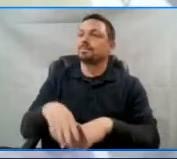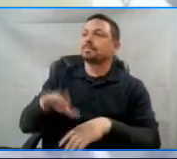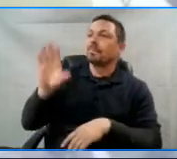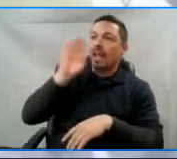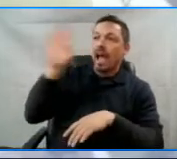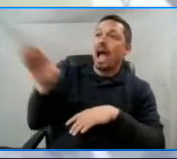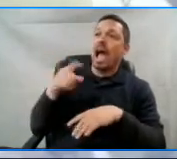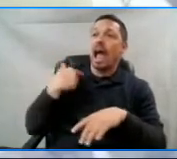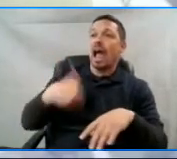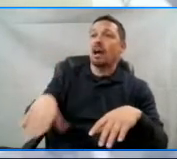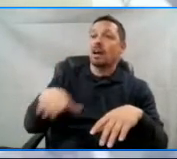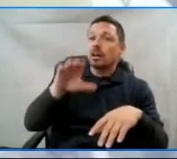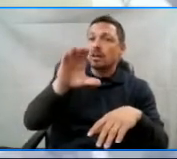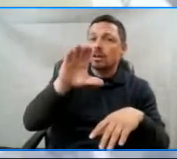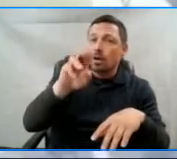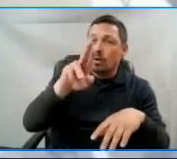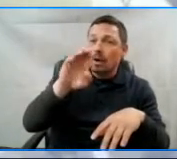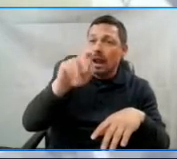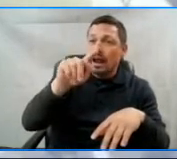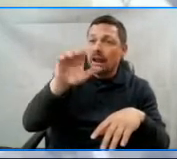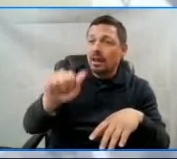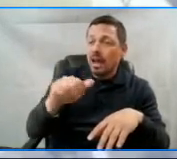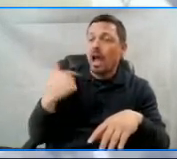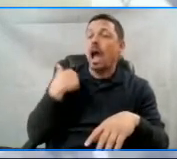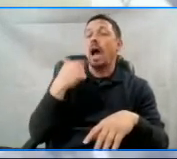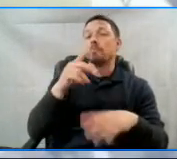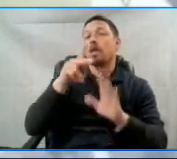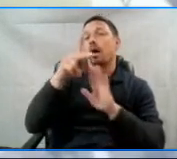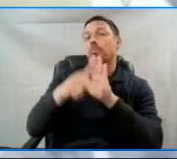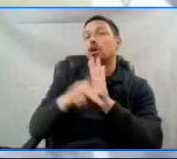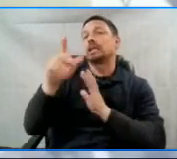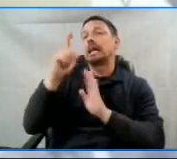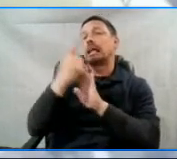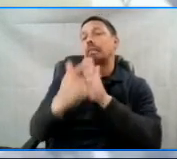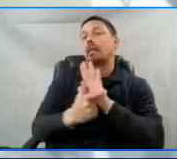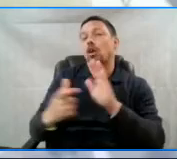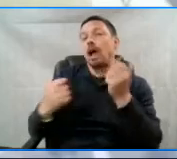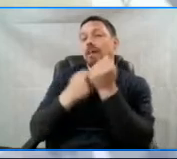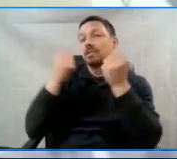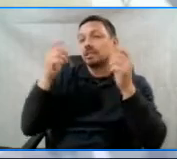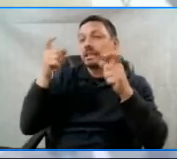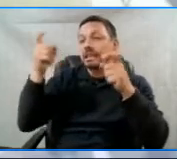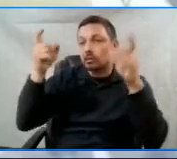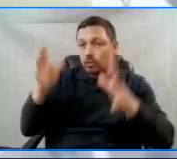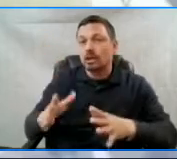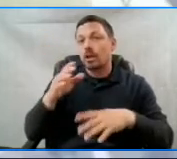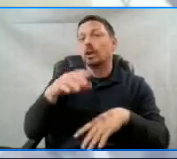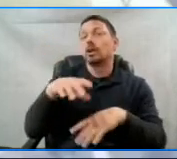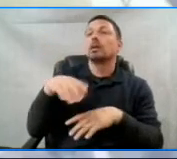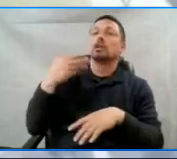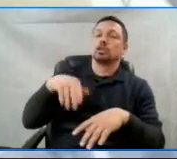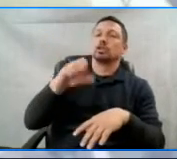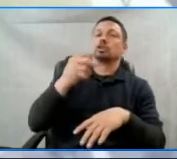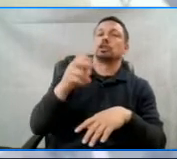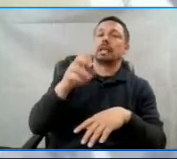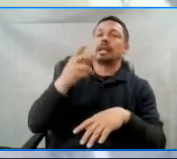I'm Karen Rivera Fowler. I'm the Policy and Legal Advocacy Director. My pronouns are she, her.